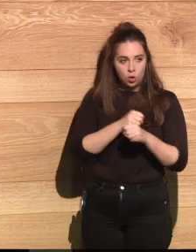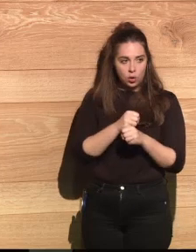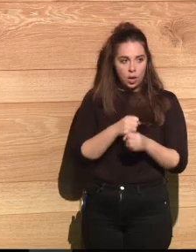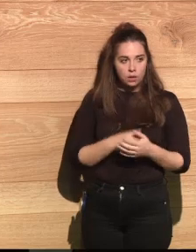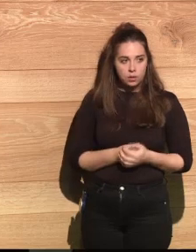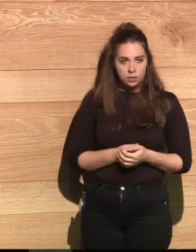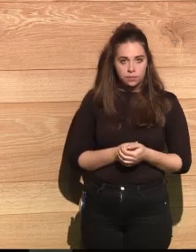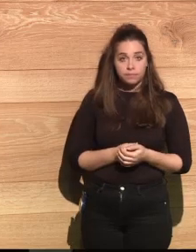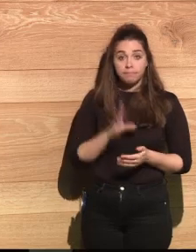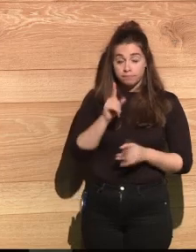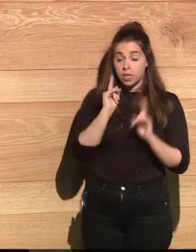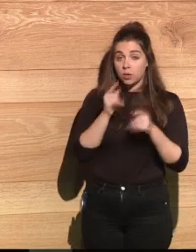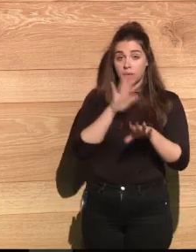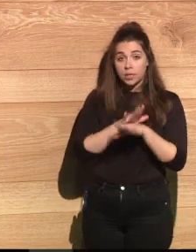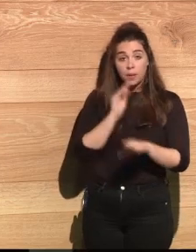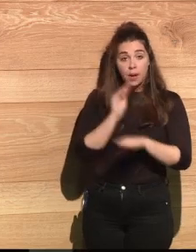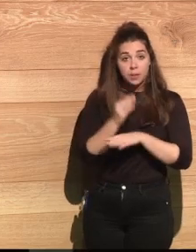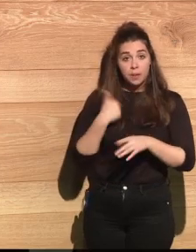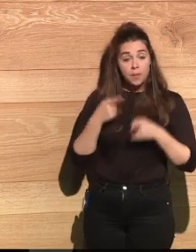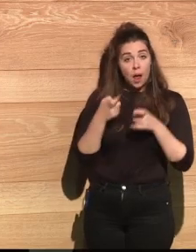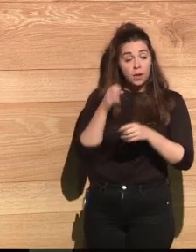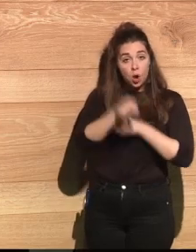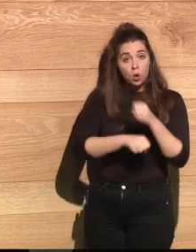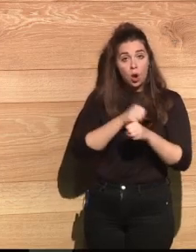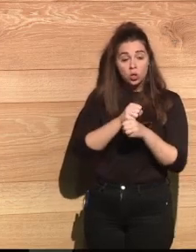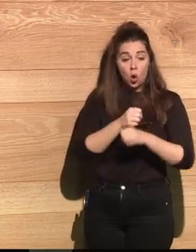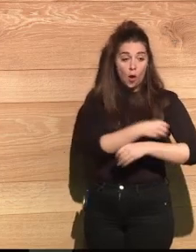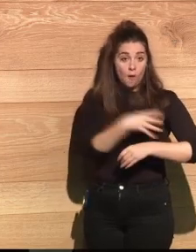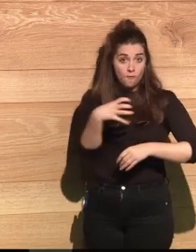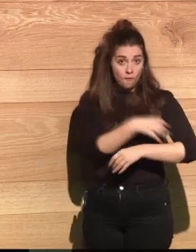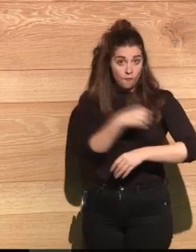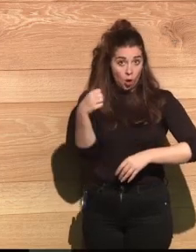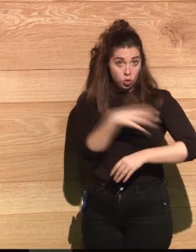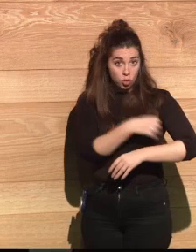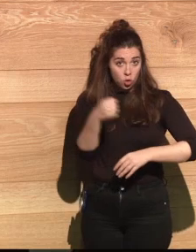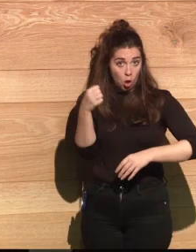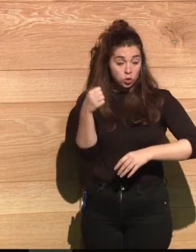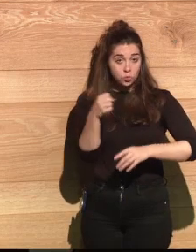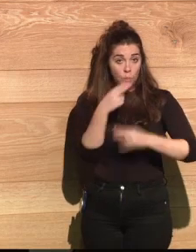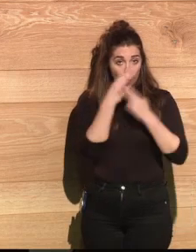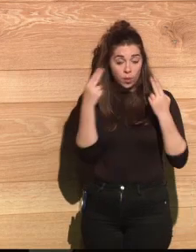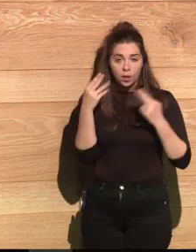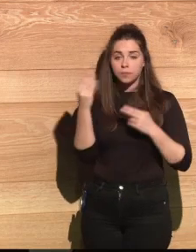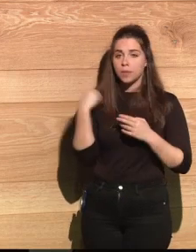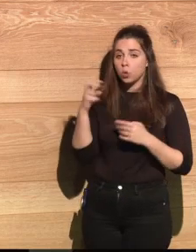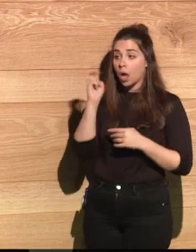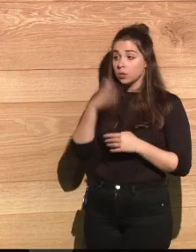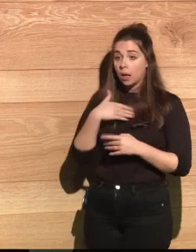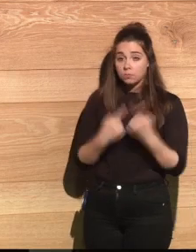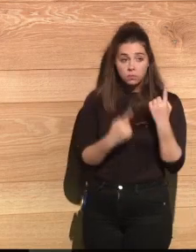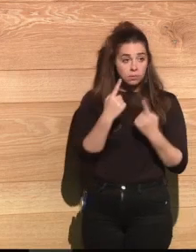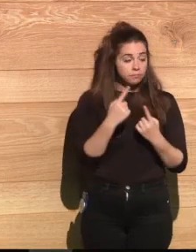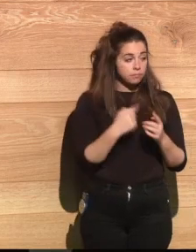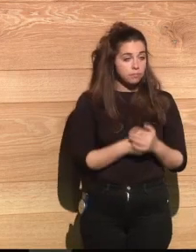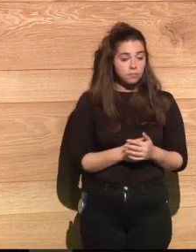So $116 billion a year invested every year to do the maintenance and keep